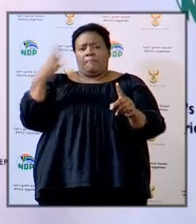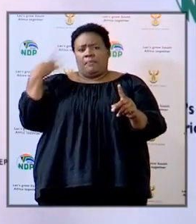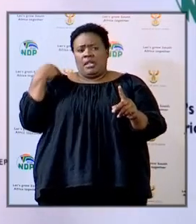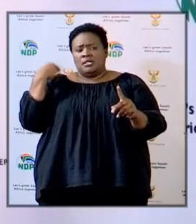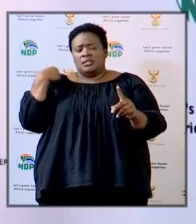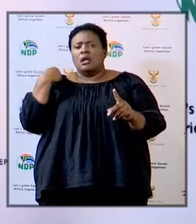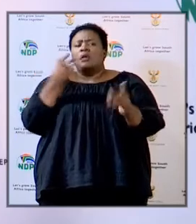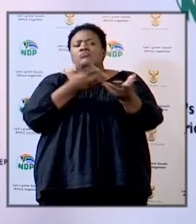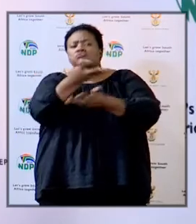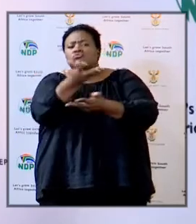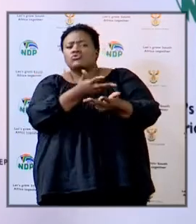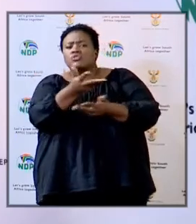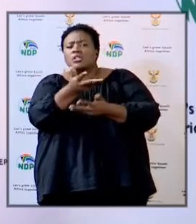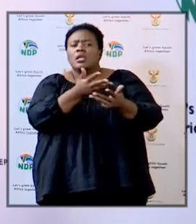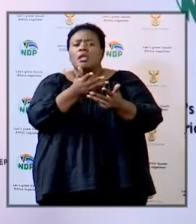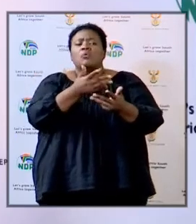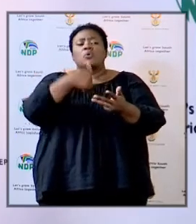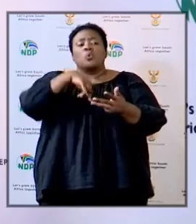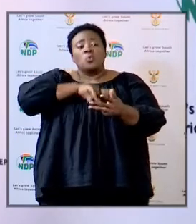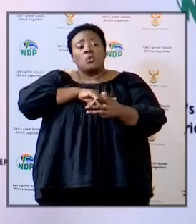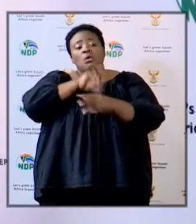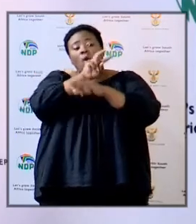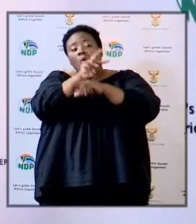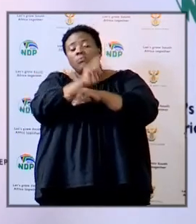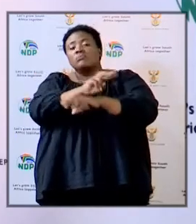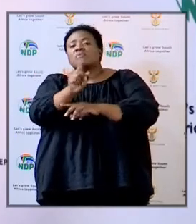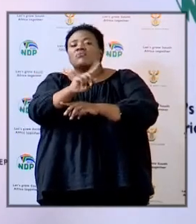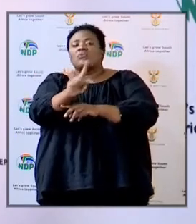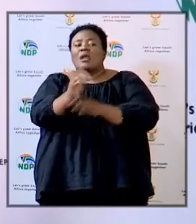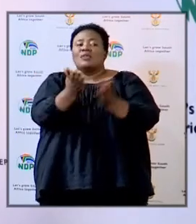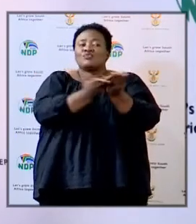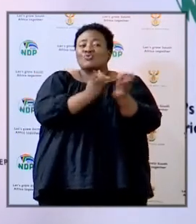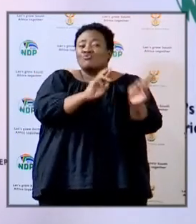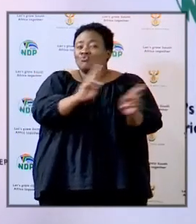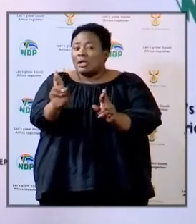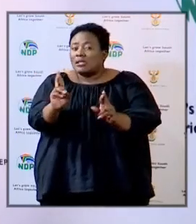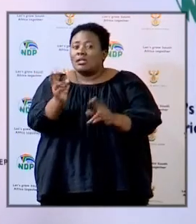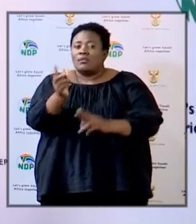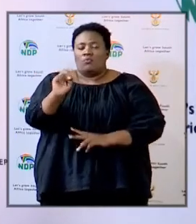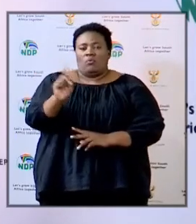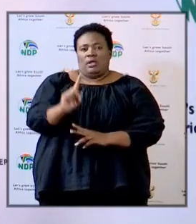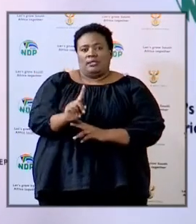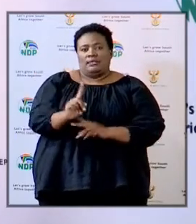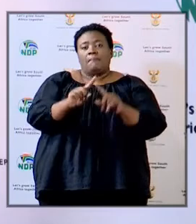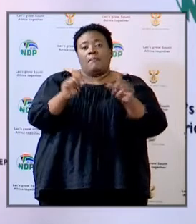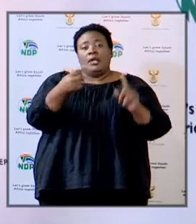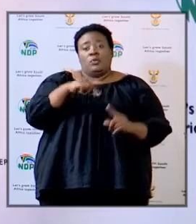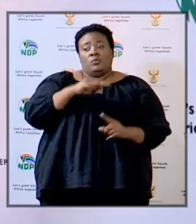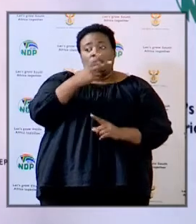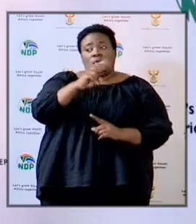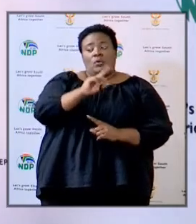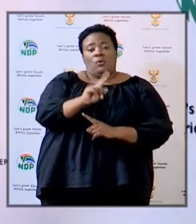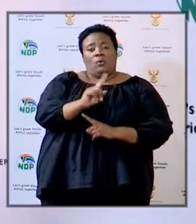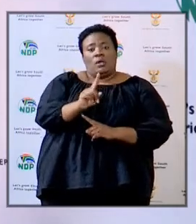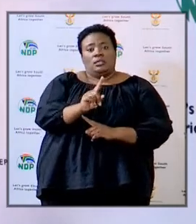observations of the levels of readiness at that point. And our overarching observation was that in